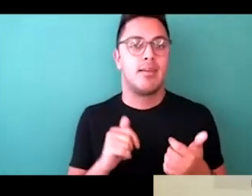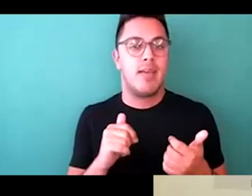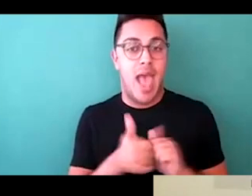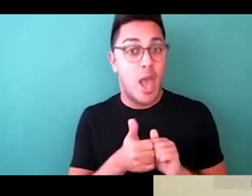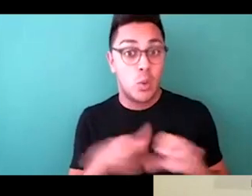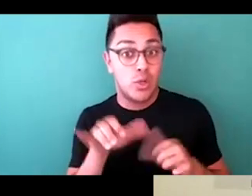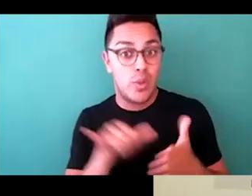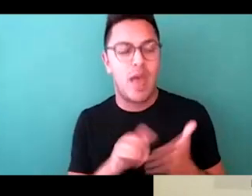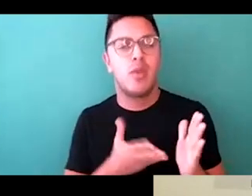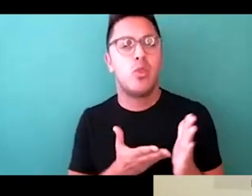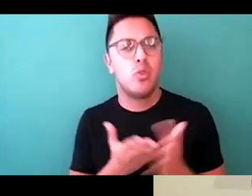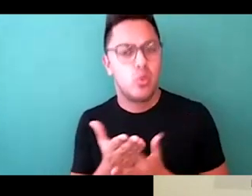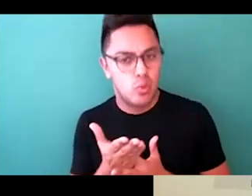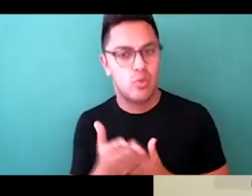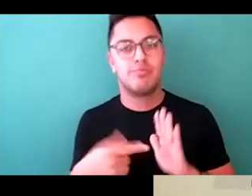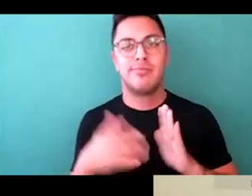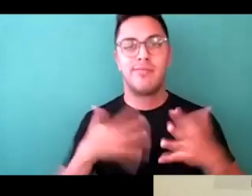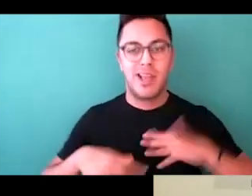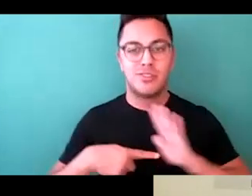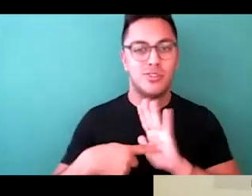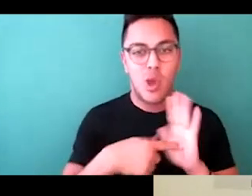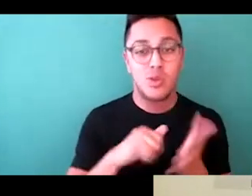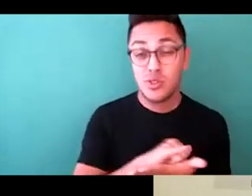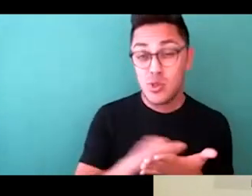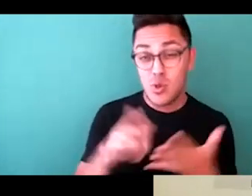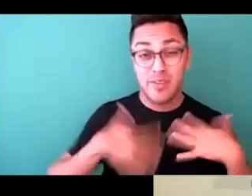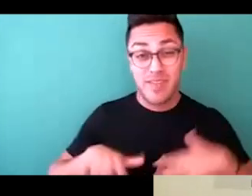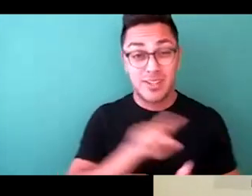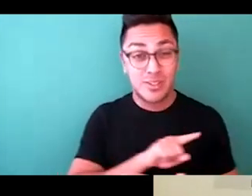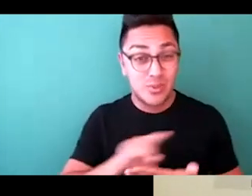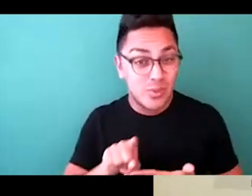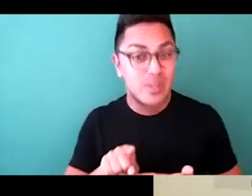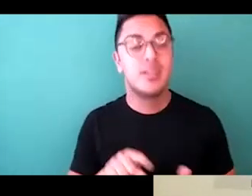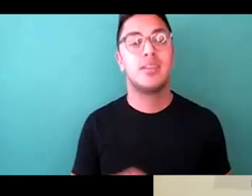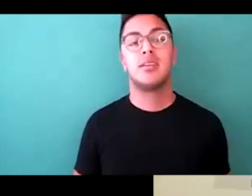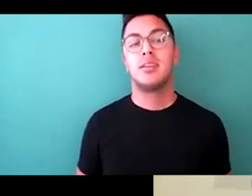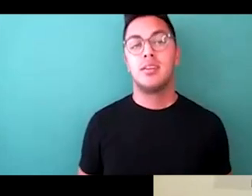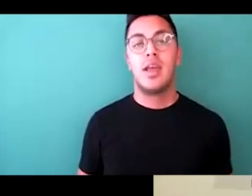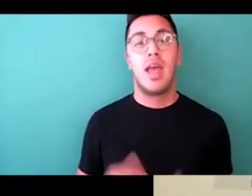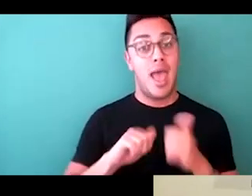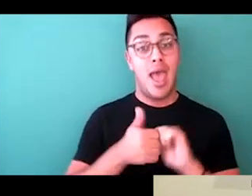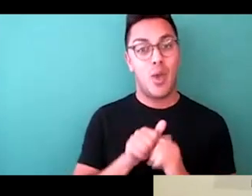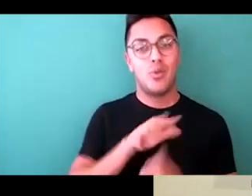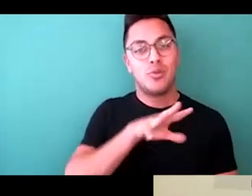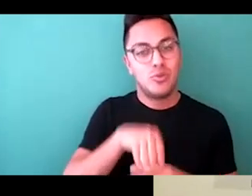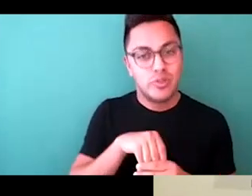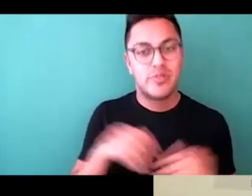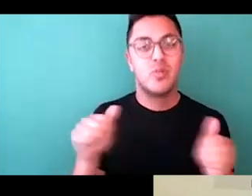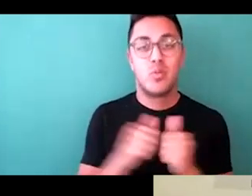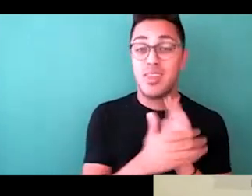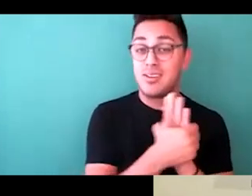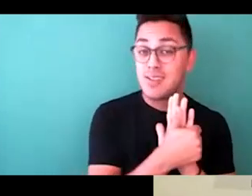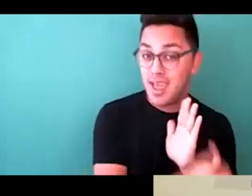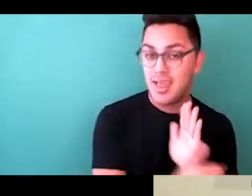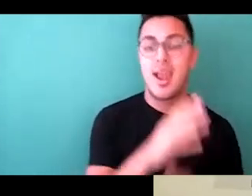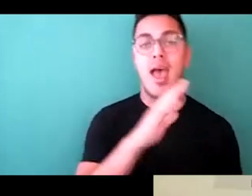all of the fashion weeks, primarily New York Fashion Week. And we can do that by being inclusive, both with the talent and